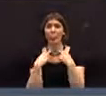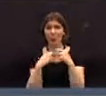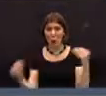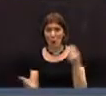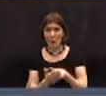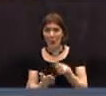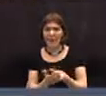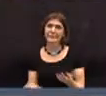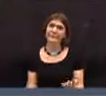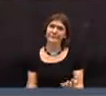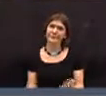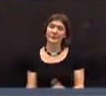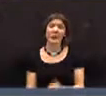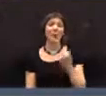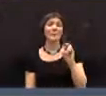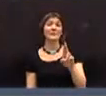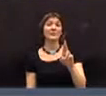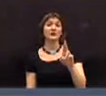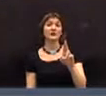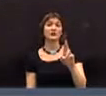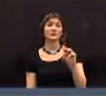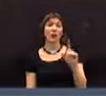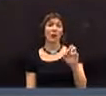Mr. Moreland is interrogated.